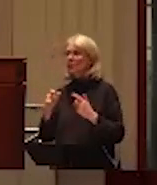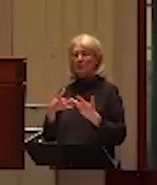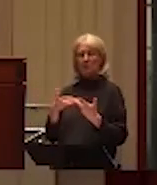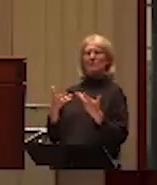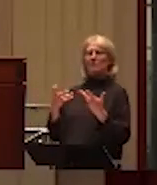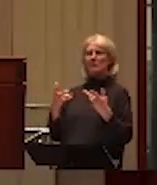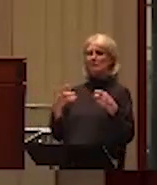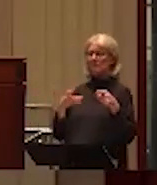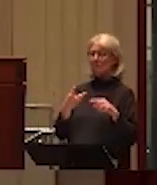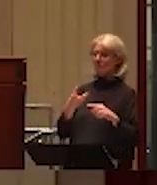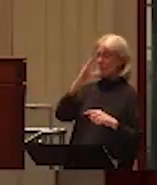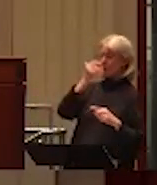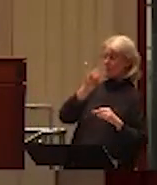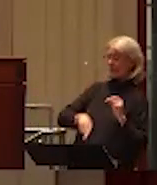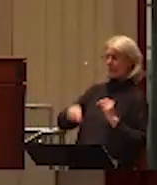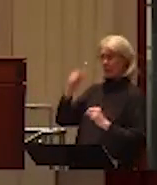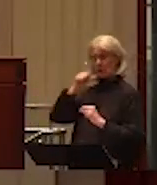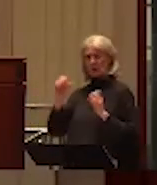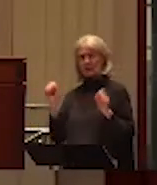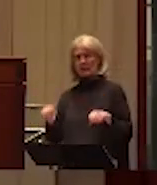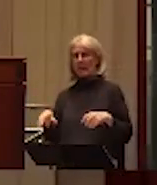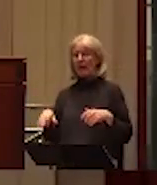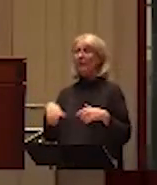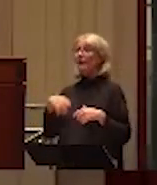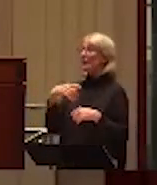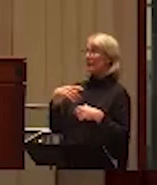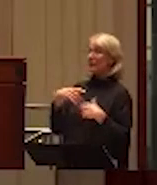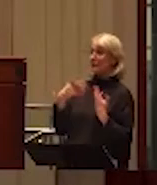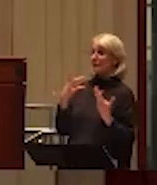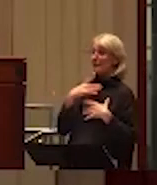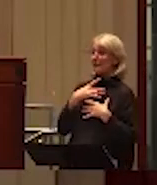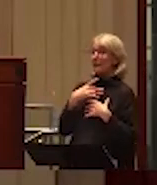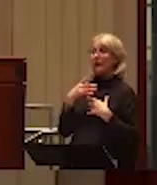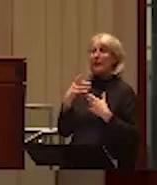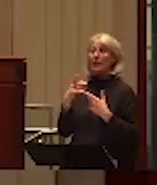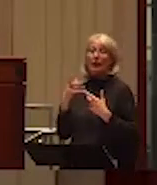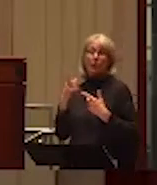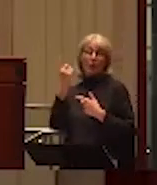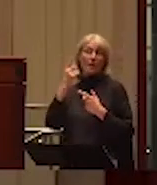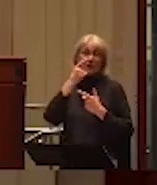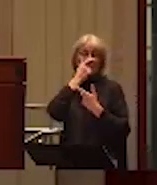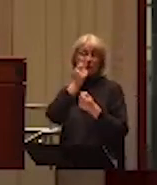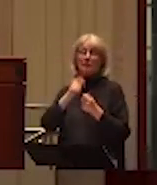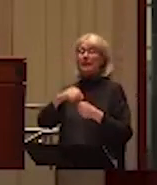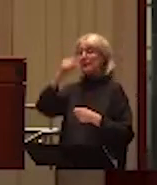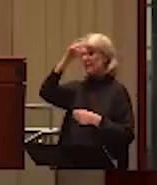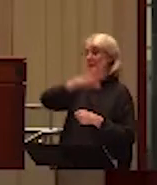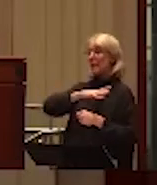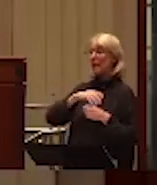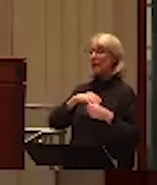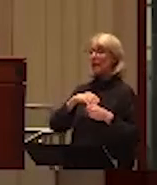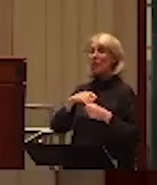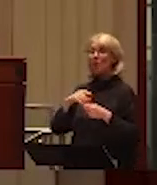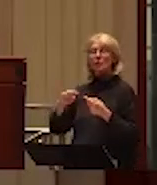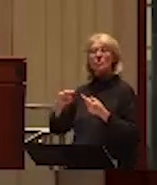There's a really interesting social experiment that's done in a public space where a man is mistreating a woman. And